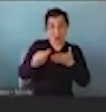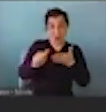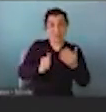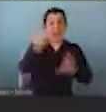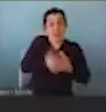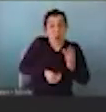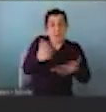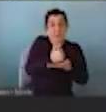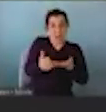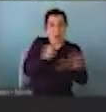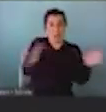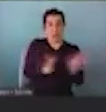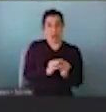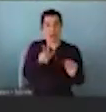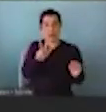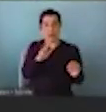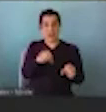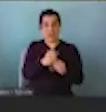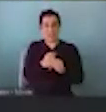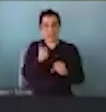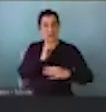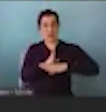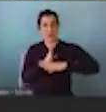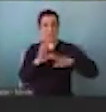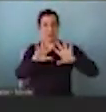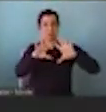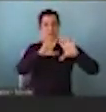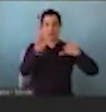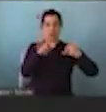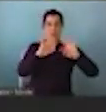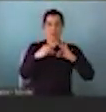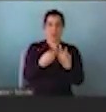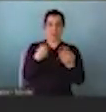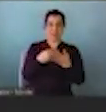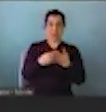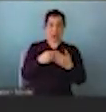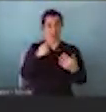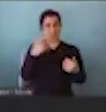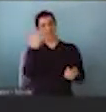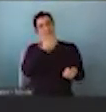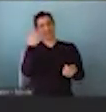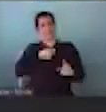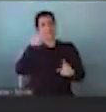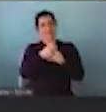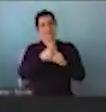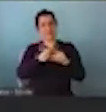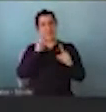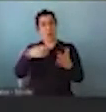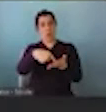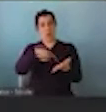over this 35 years for the median U.S. family income. So really devastating effects on wage inequities.